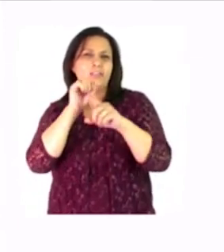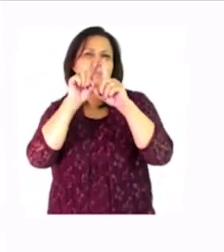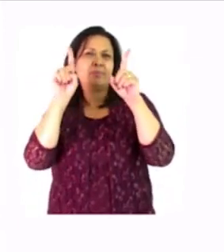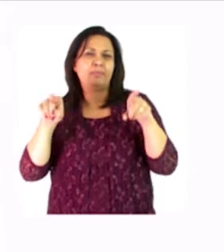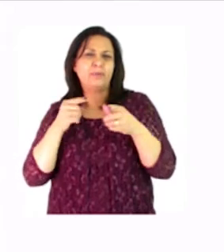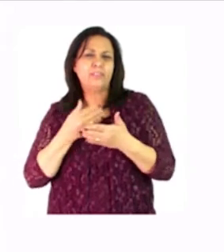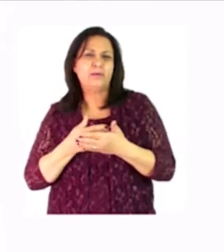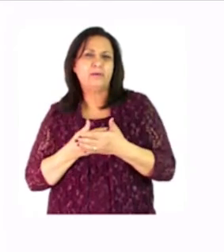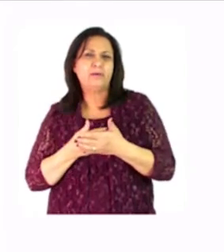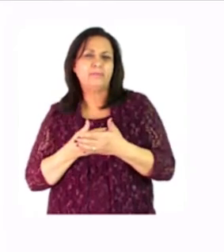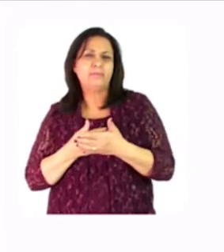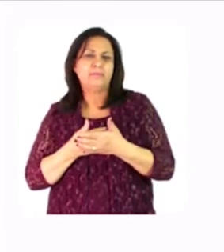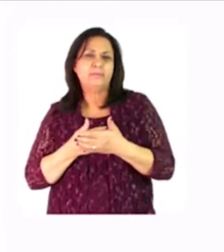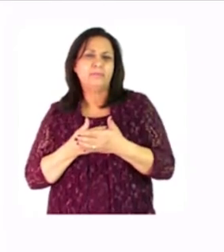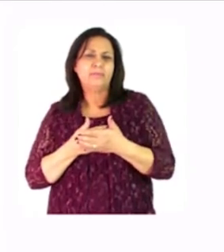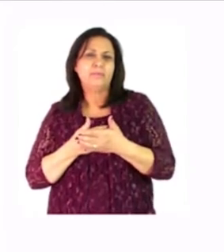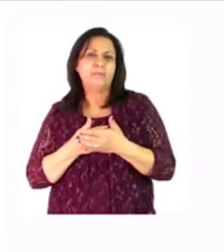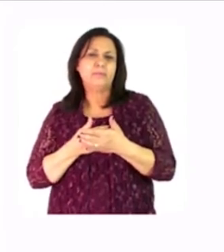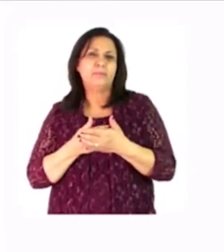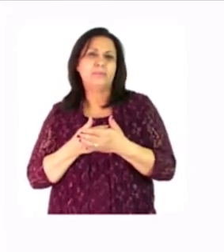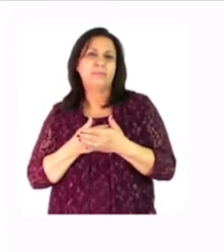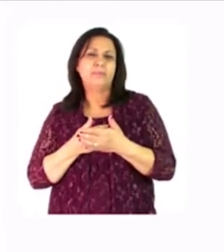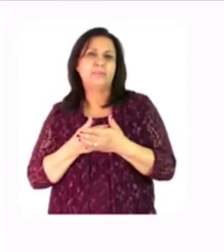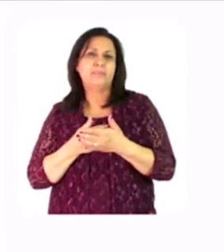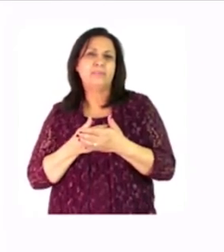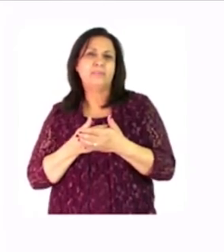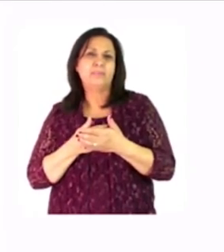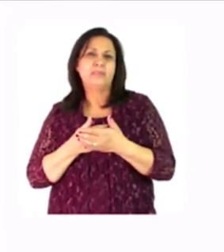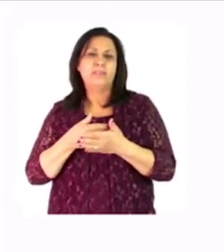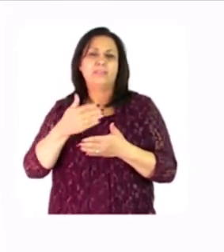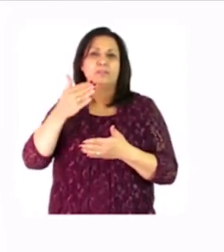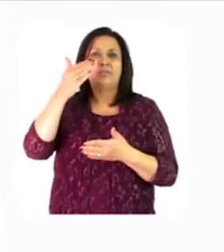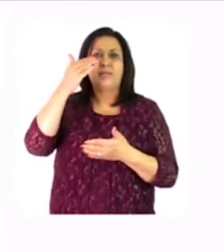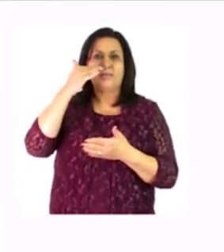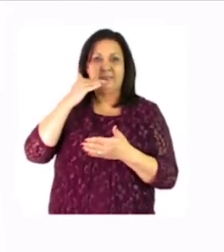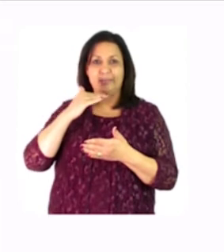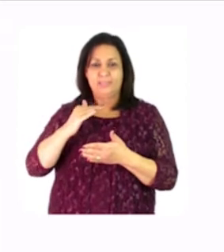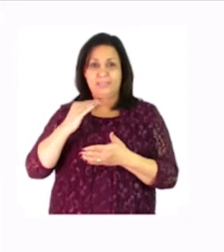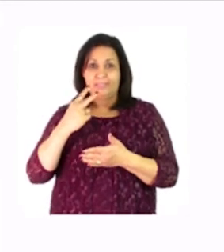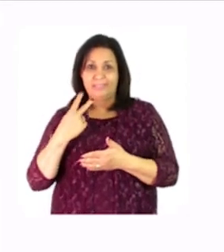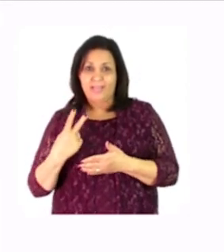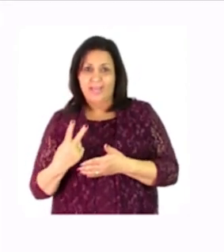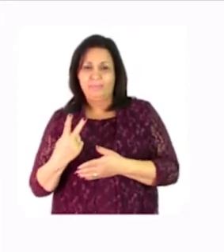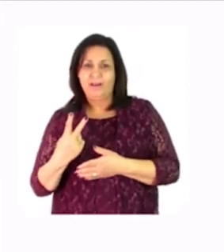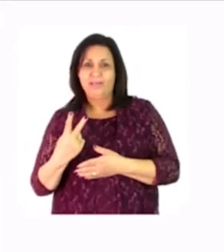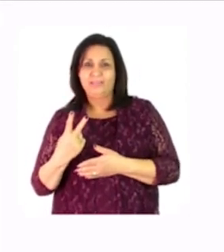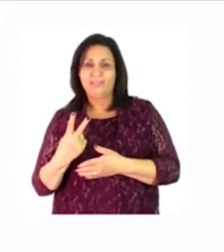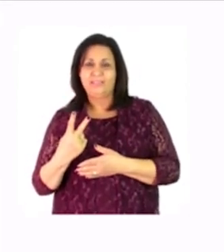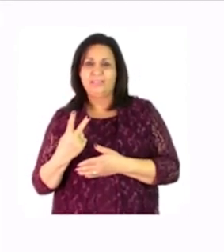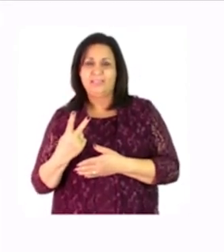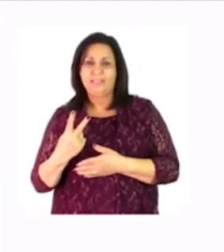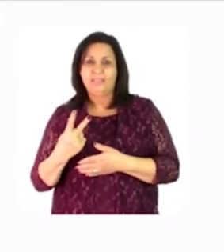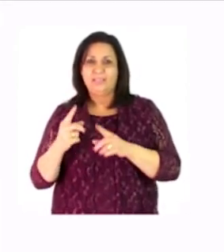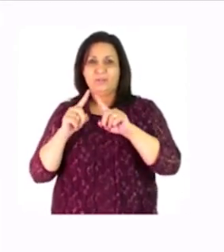going to be the one in the the second place so we will have to write number